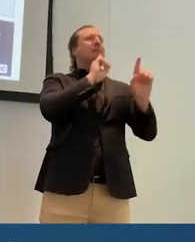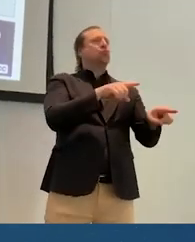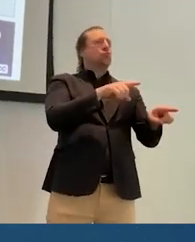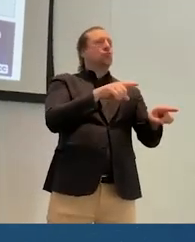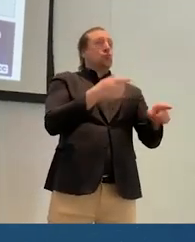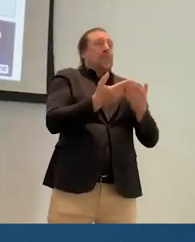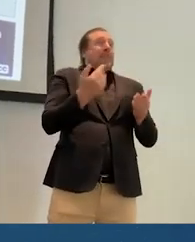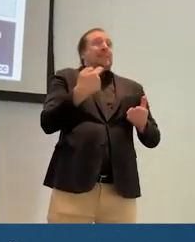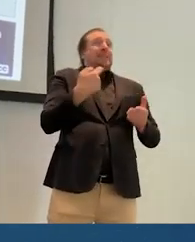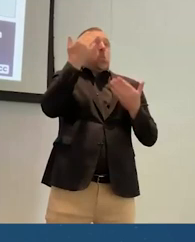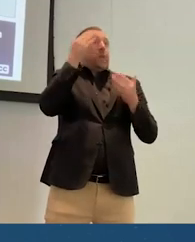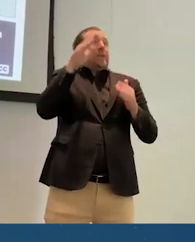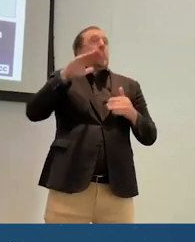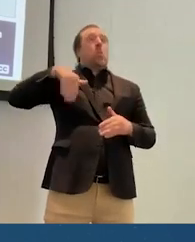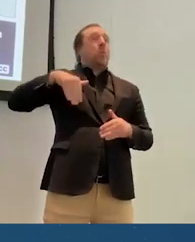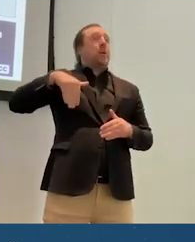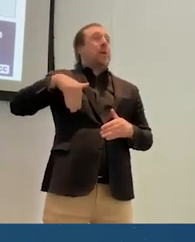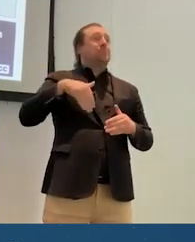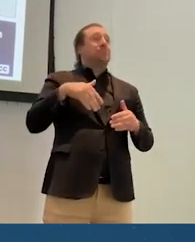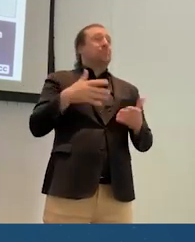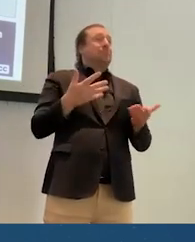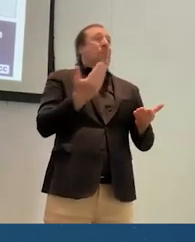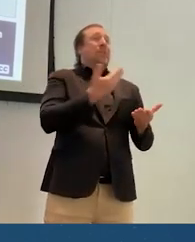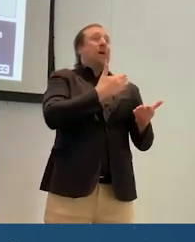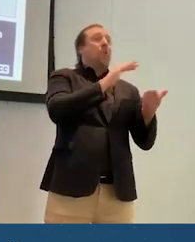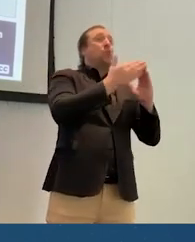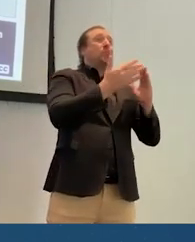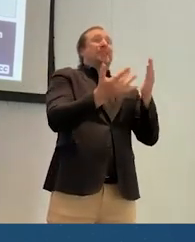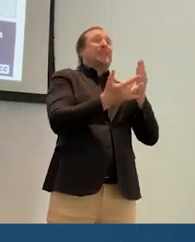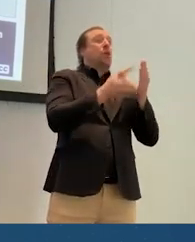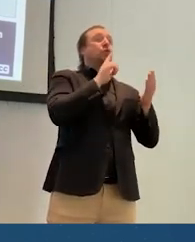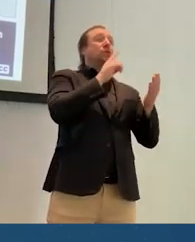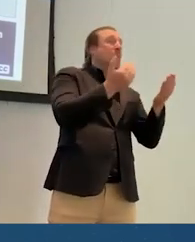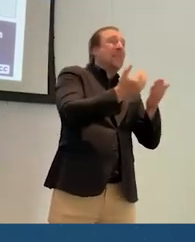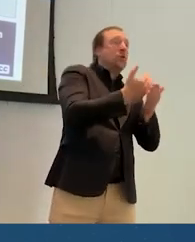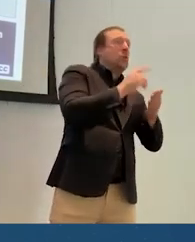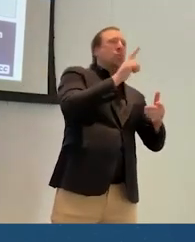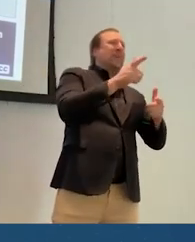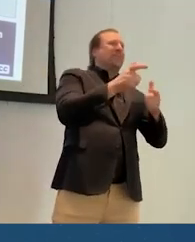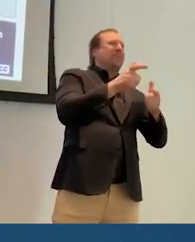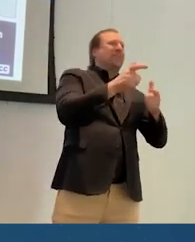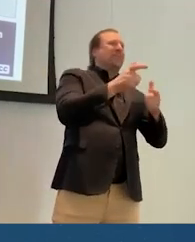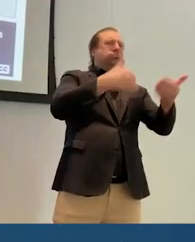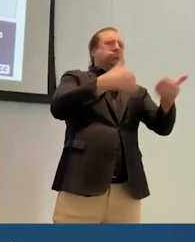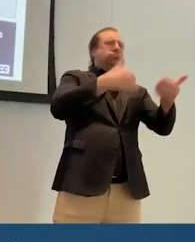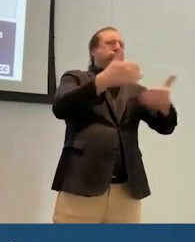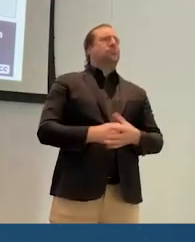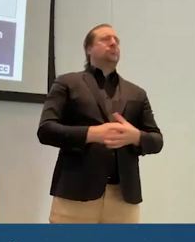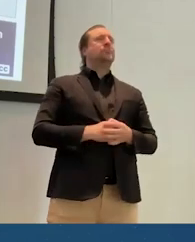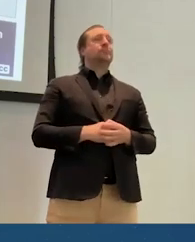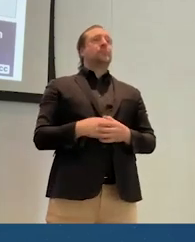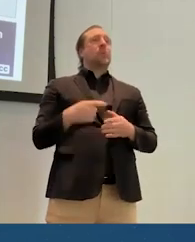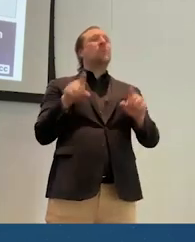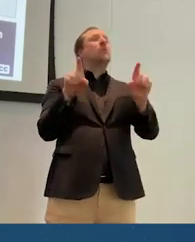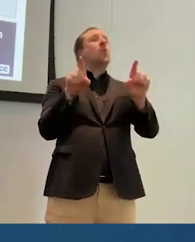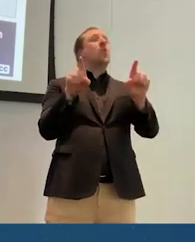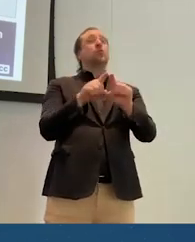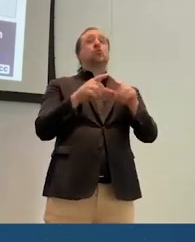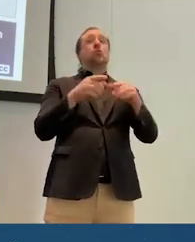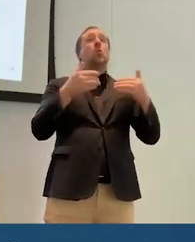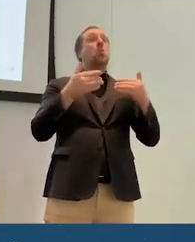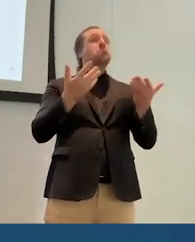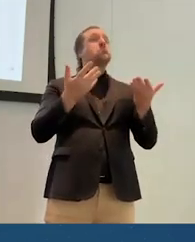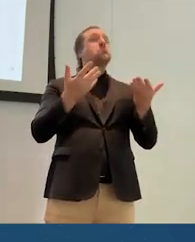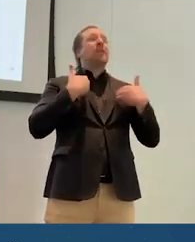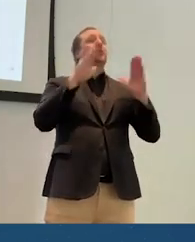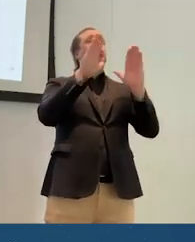we don't even know yet as a community, because all of this tech is so new and moving so fast. We've also had some